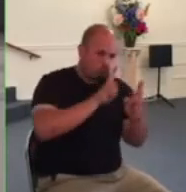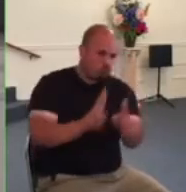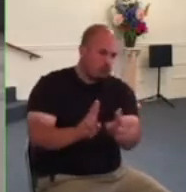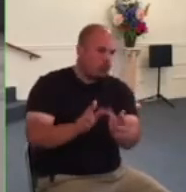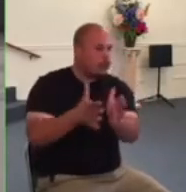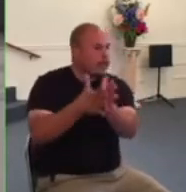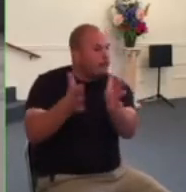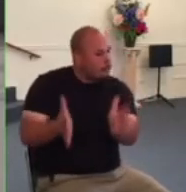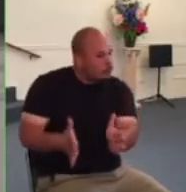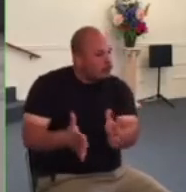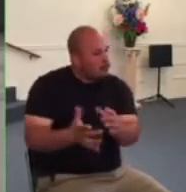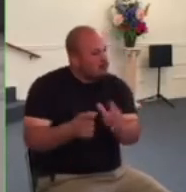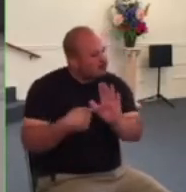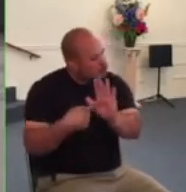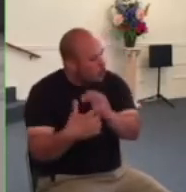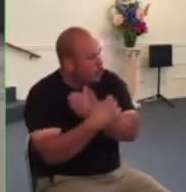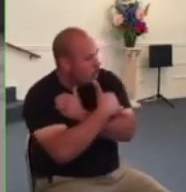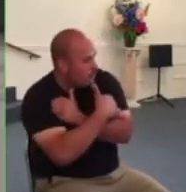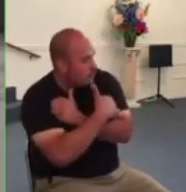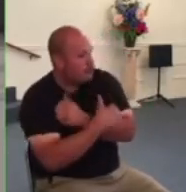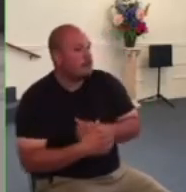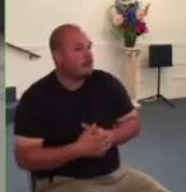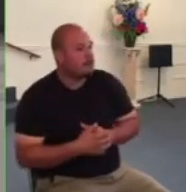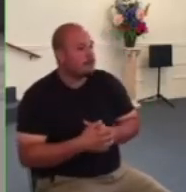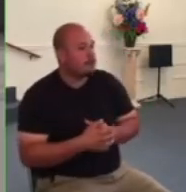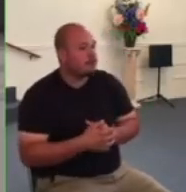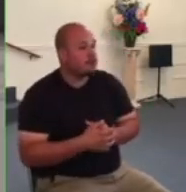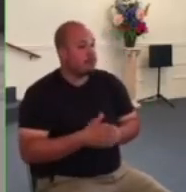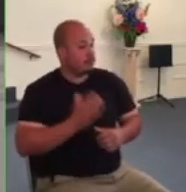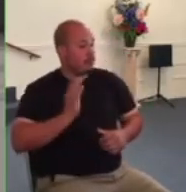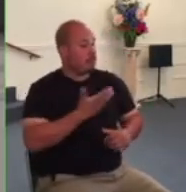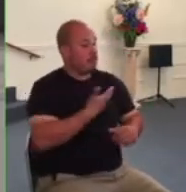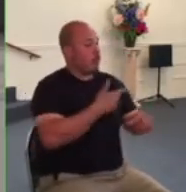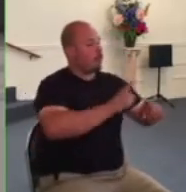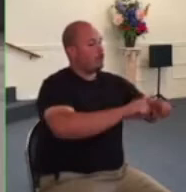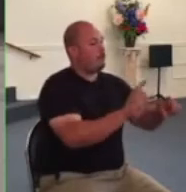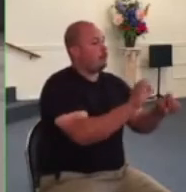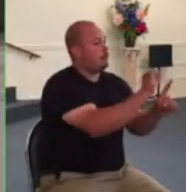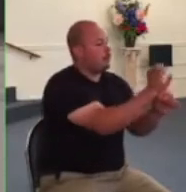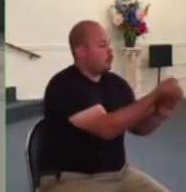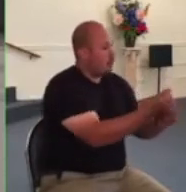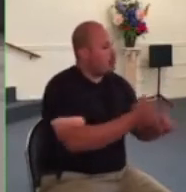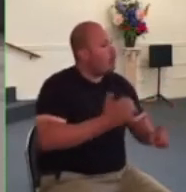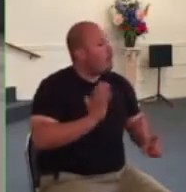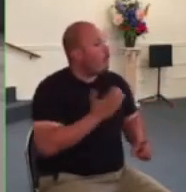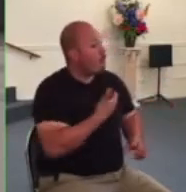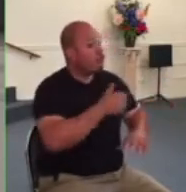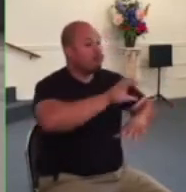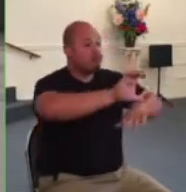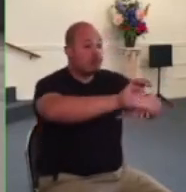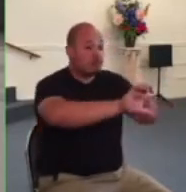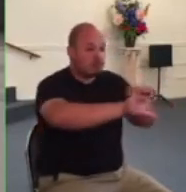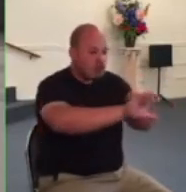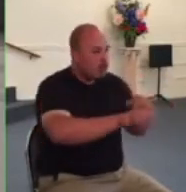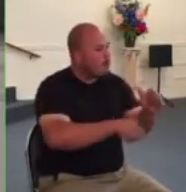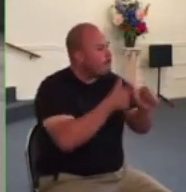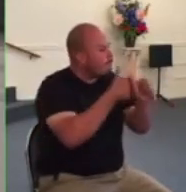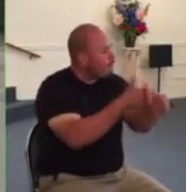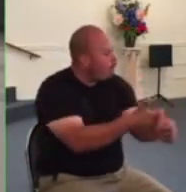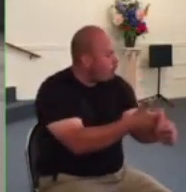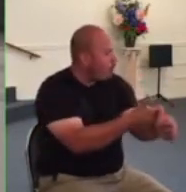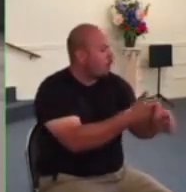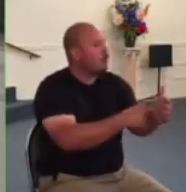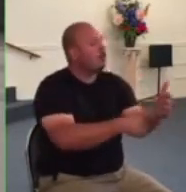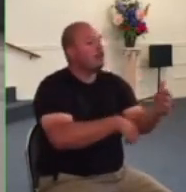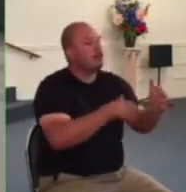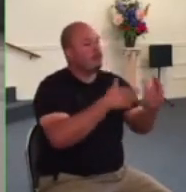situation in our very different situation our congregation followed the regulations placed on us in the hope that that would